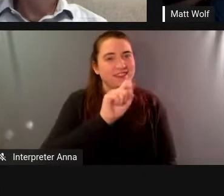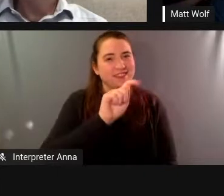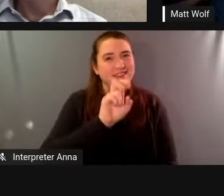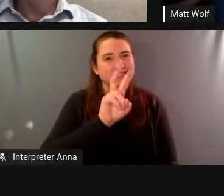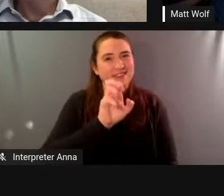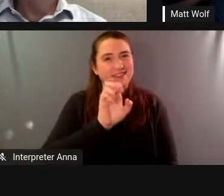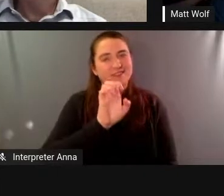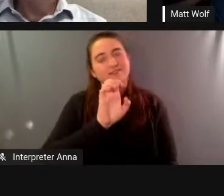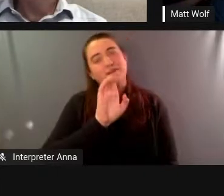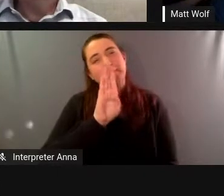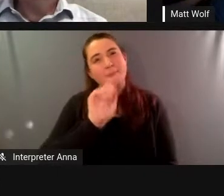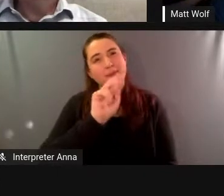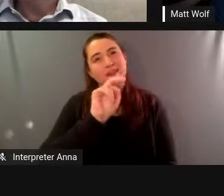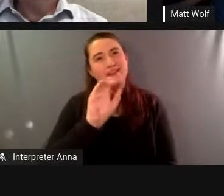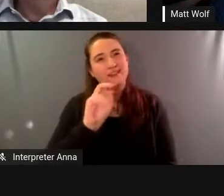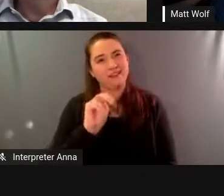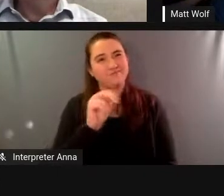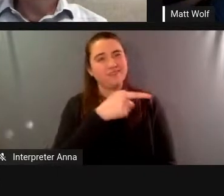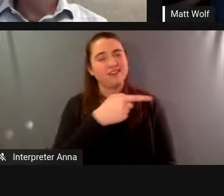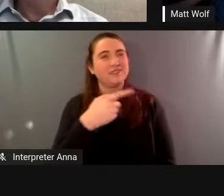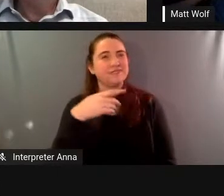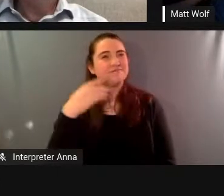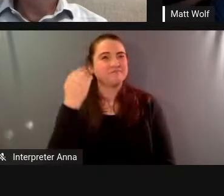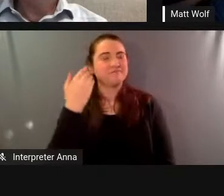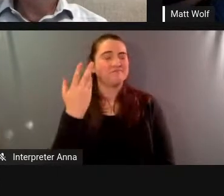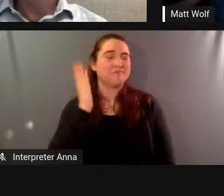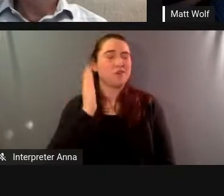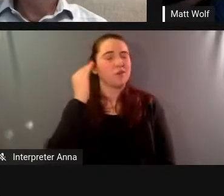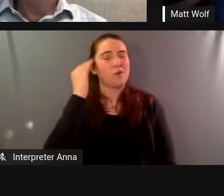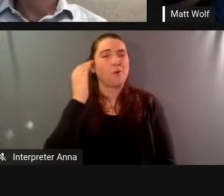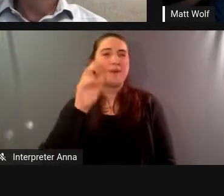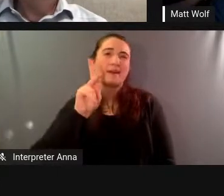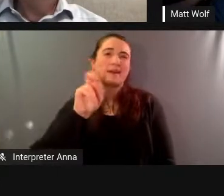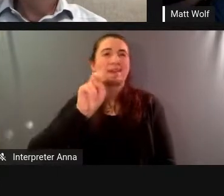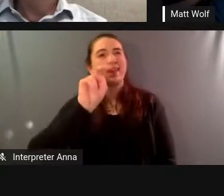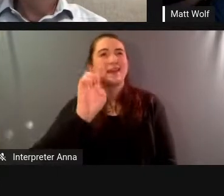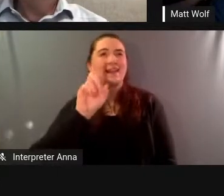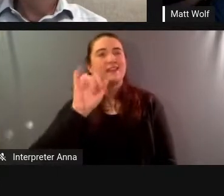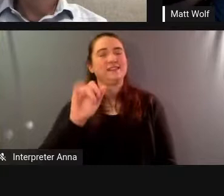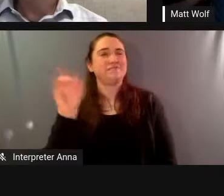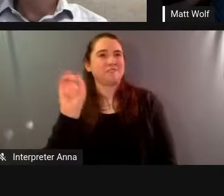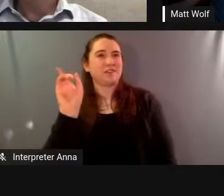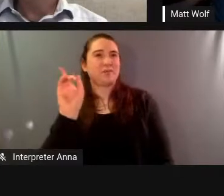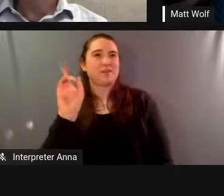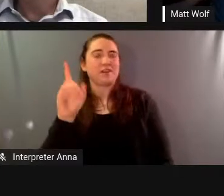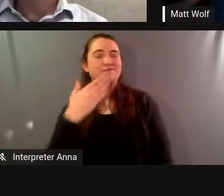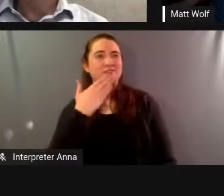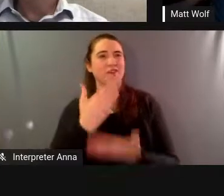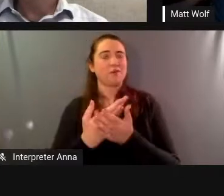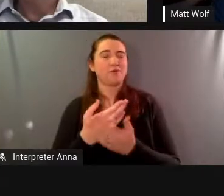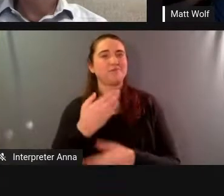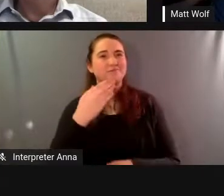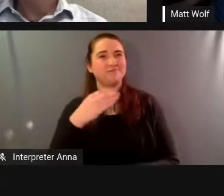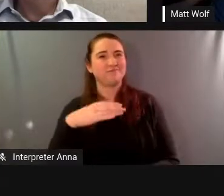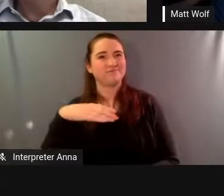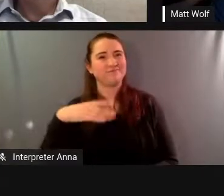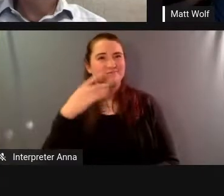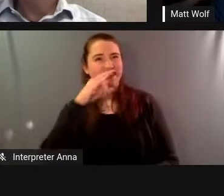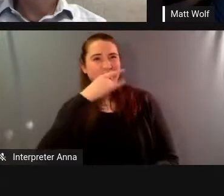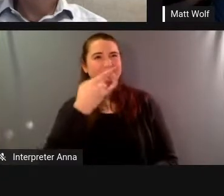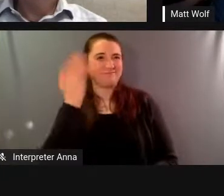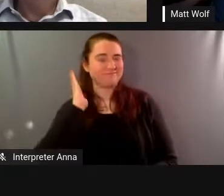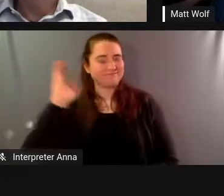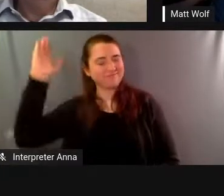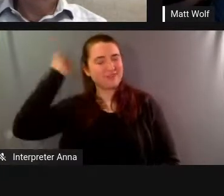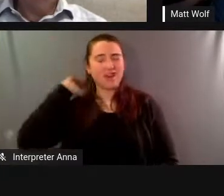good irish kid from the east coast uh his transformation has been pretty strange to uh to observe from